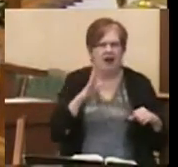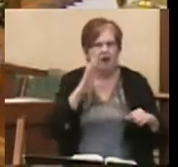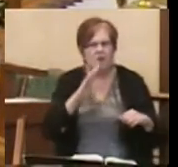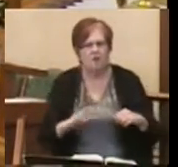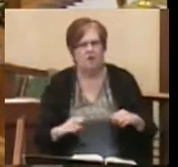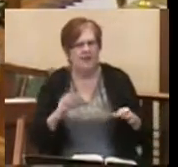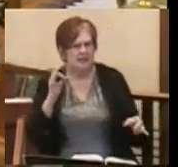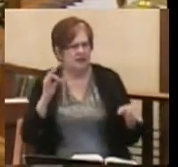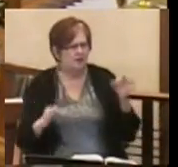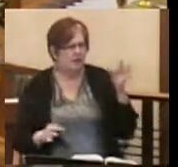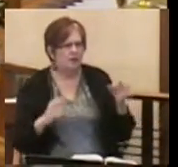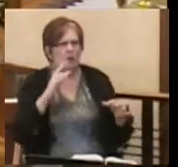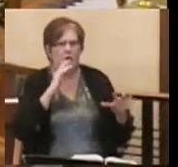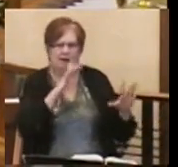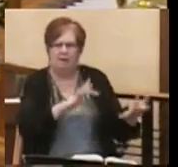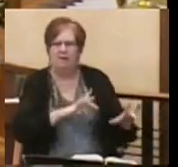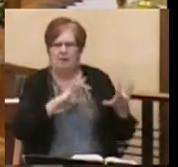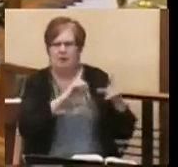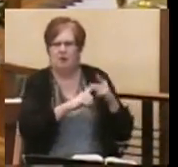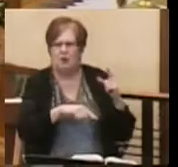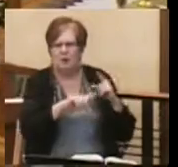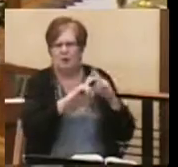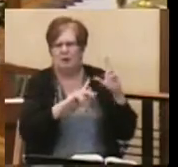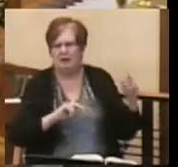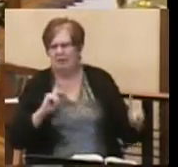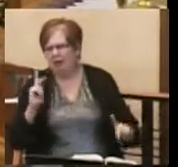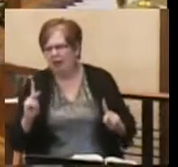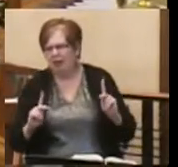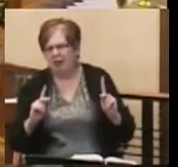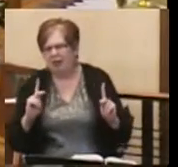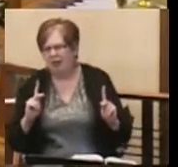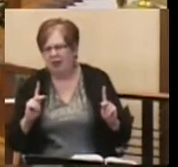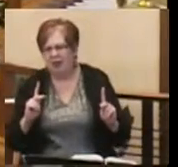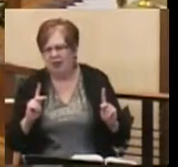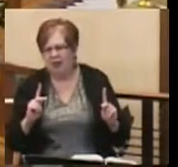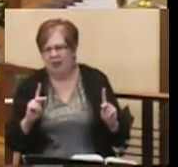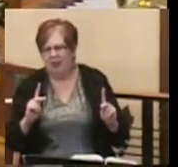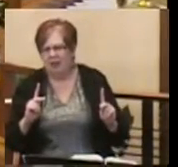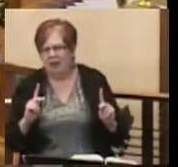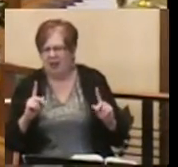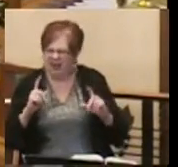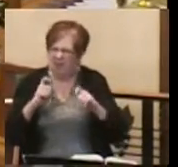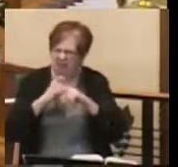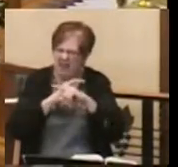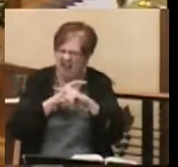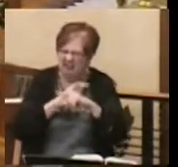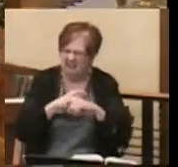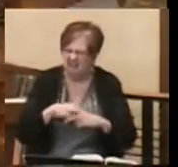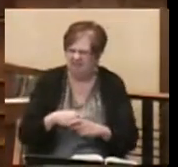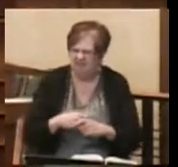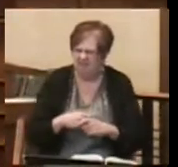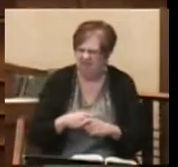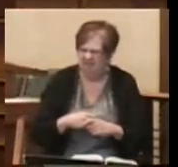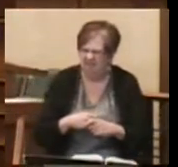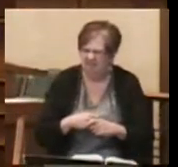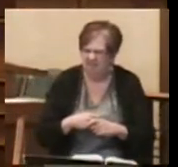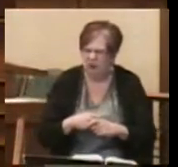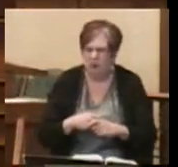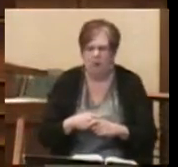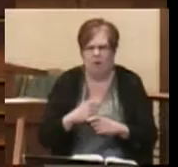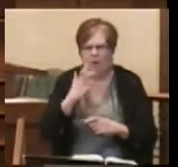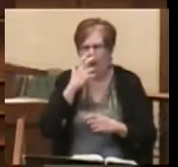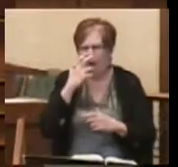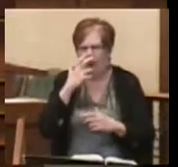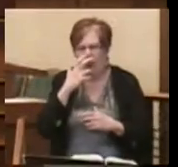even in judgment will be merciful to his people. Very complicated. And a very rich book.